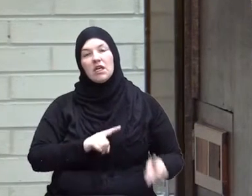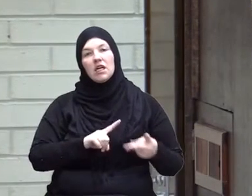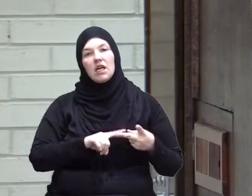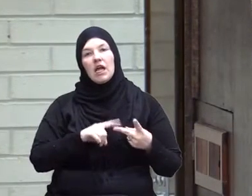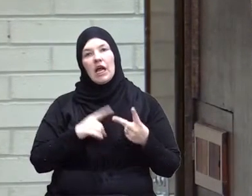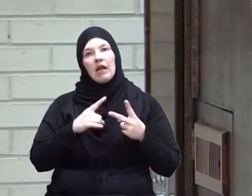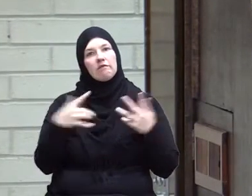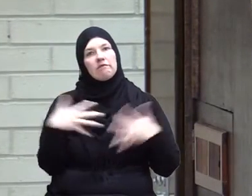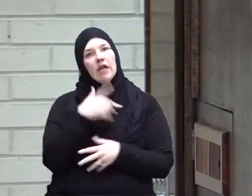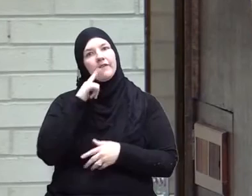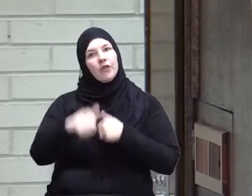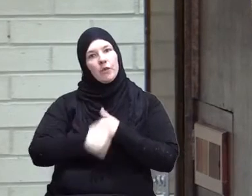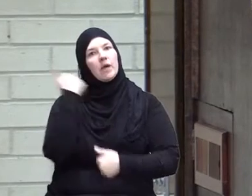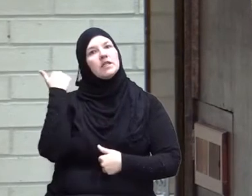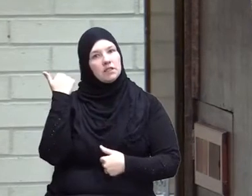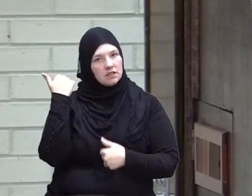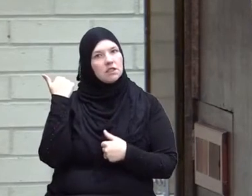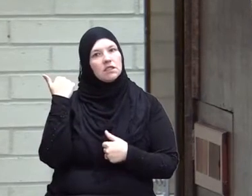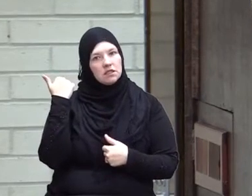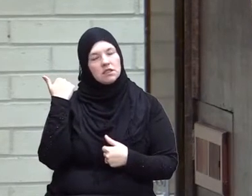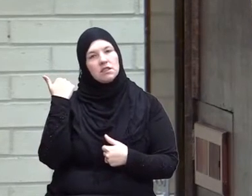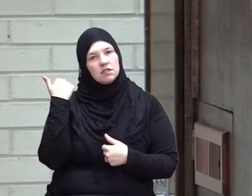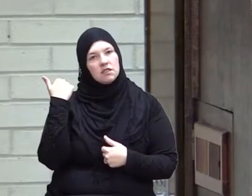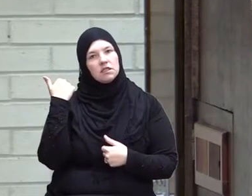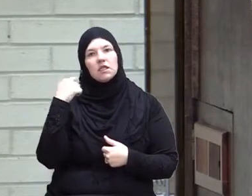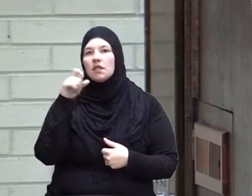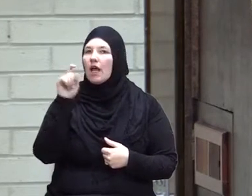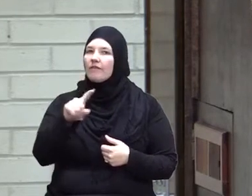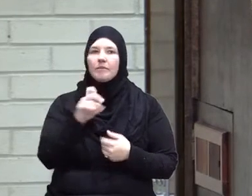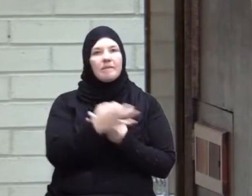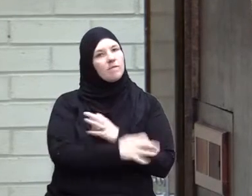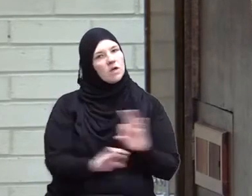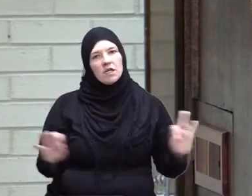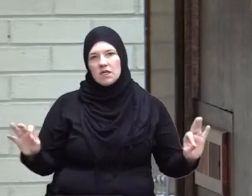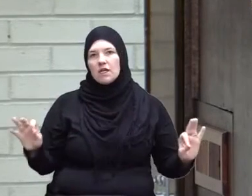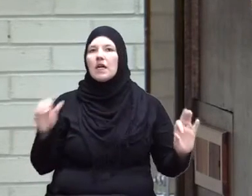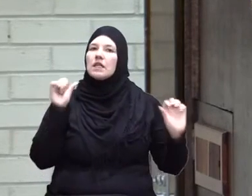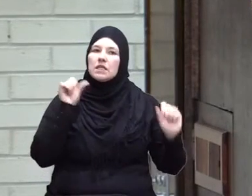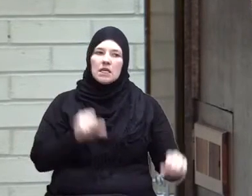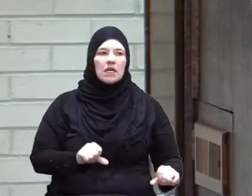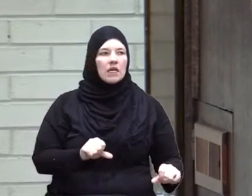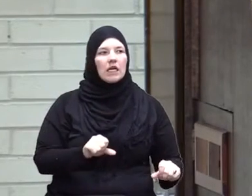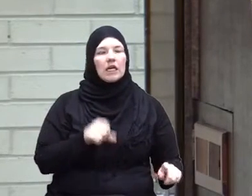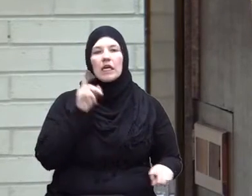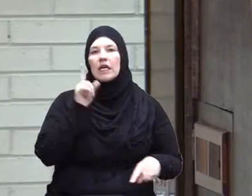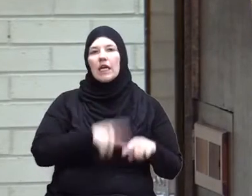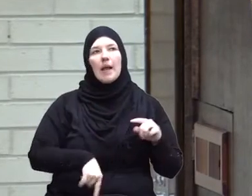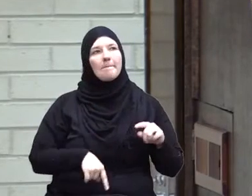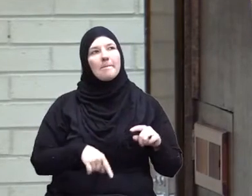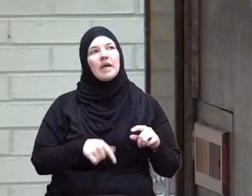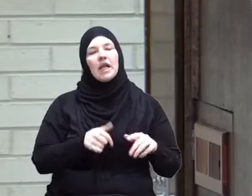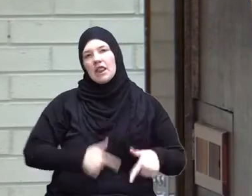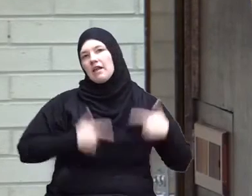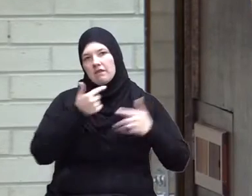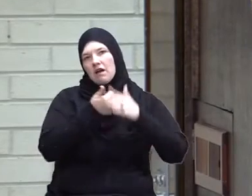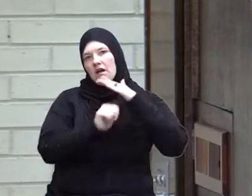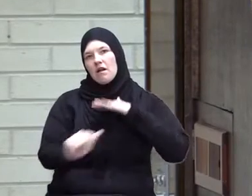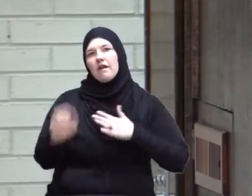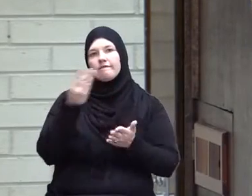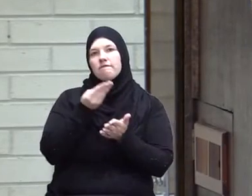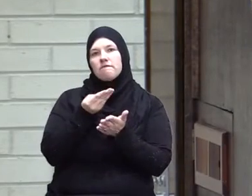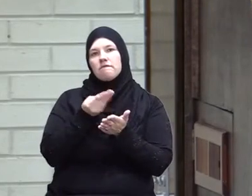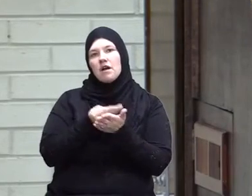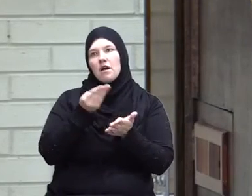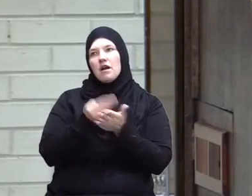be free they have cannot be living under the financial